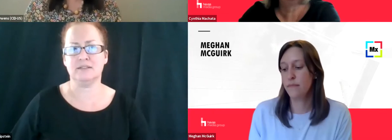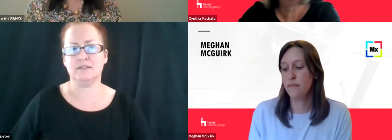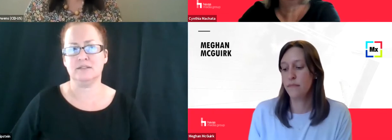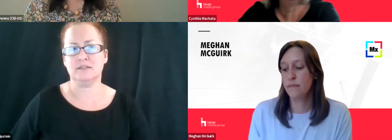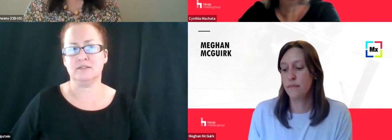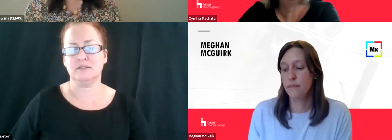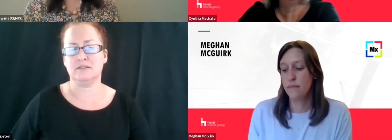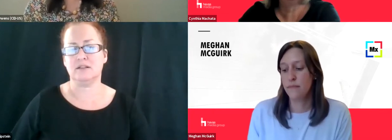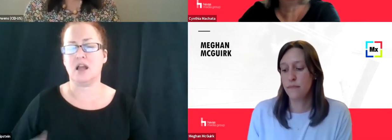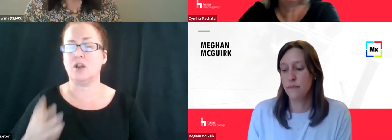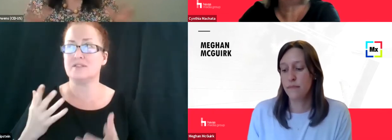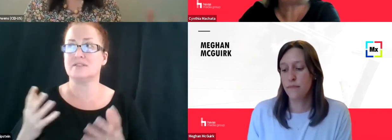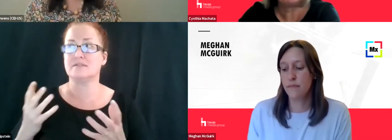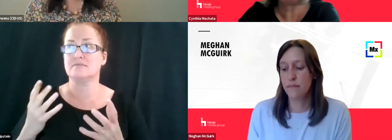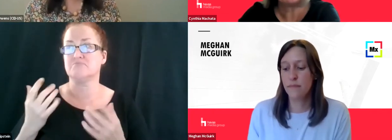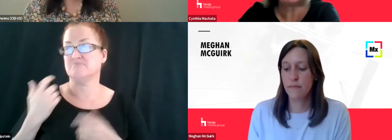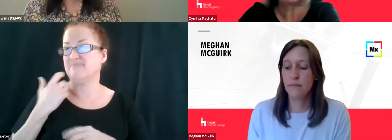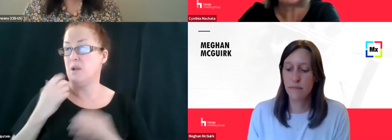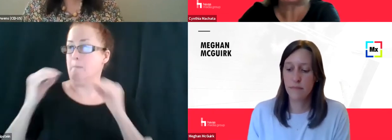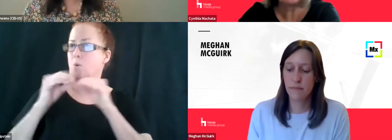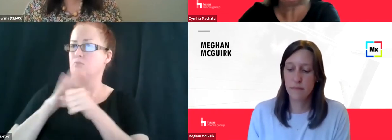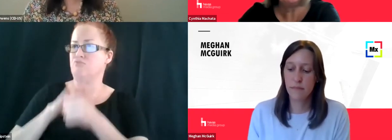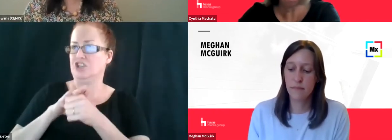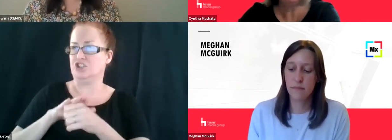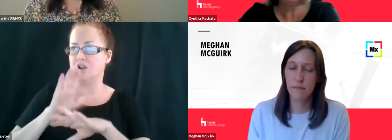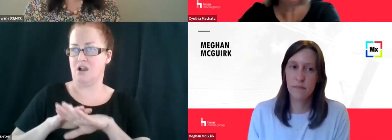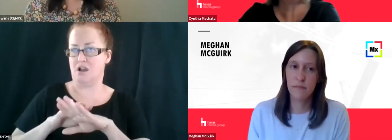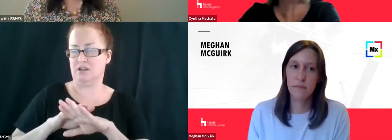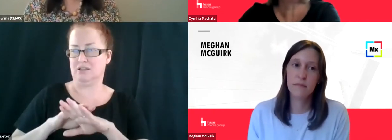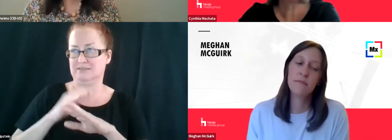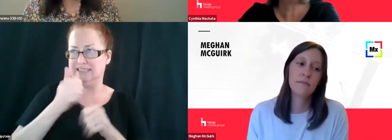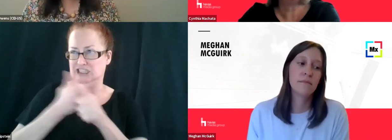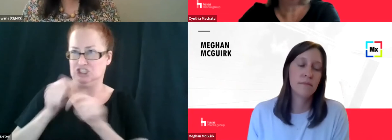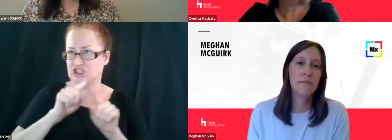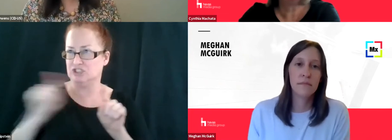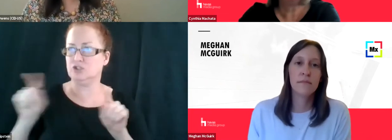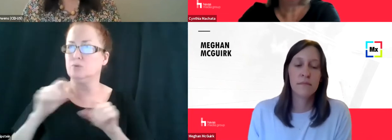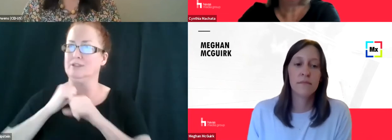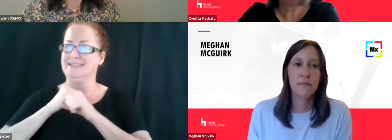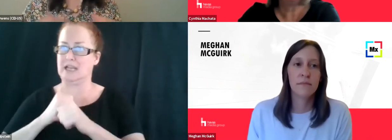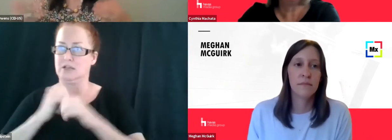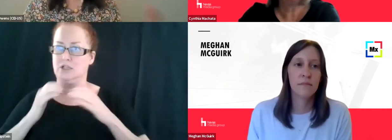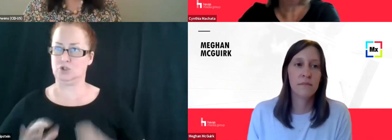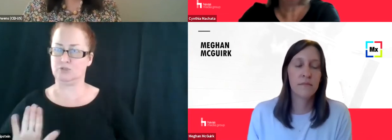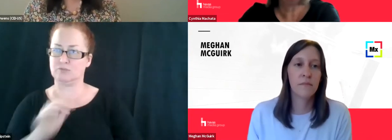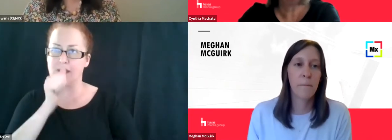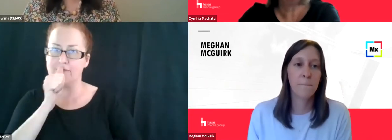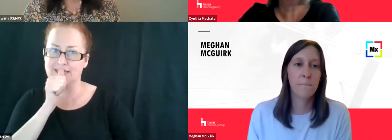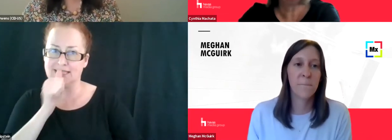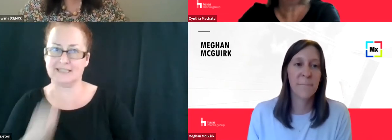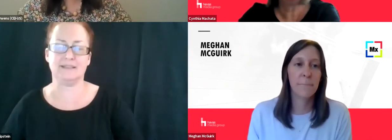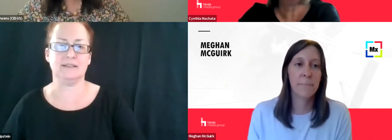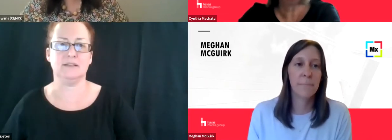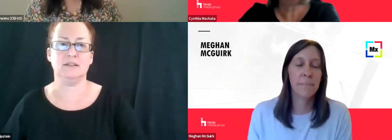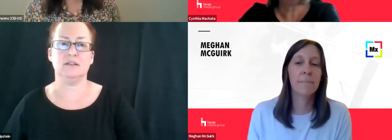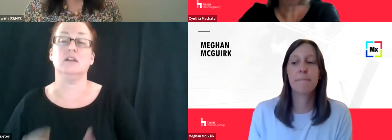increasing pressure on all of these platforms to protect the privacy of its users. Sometimes it ends up in the form of